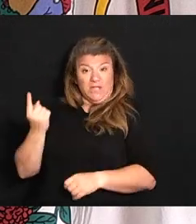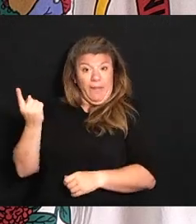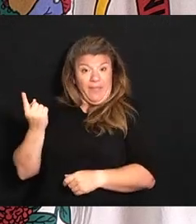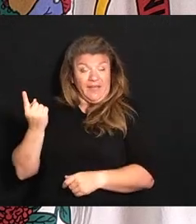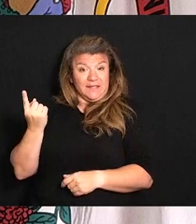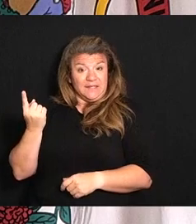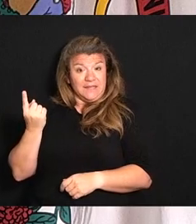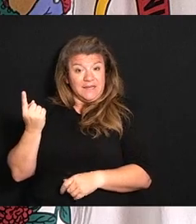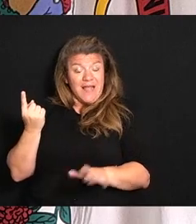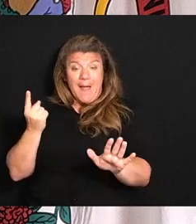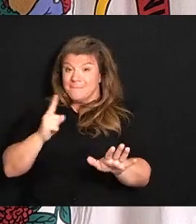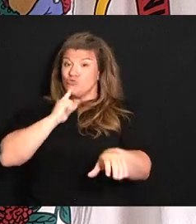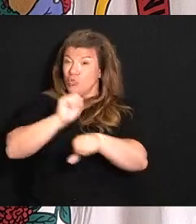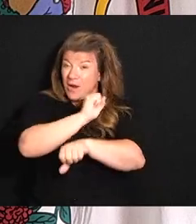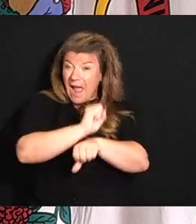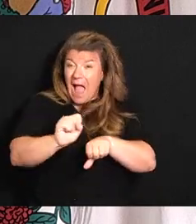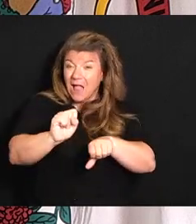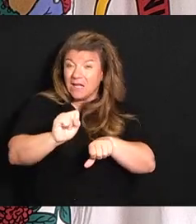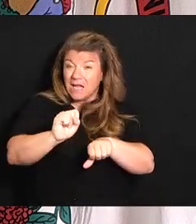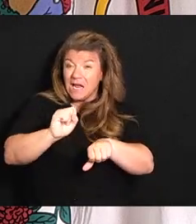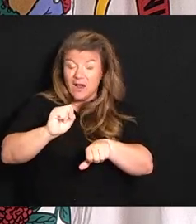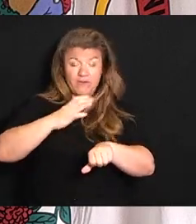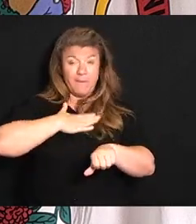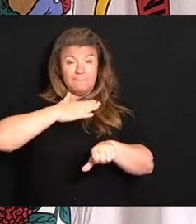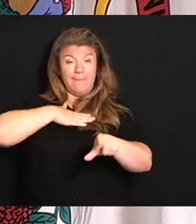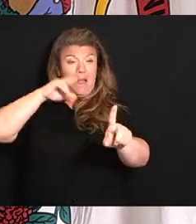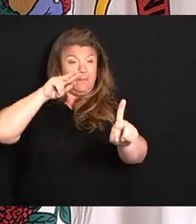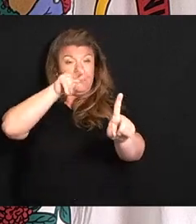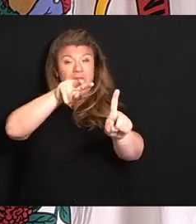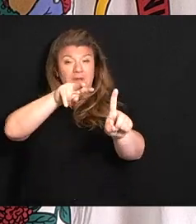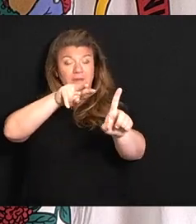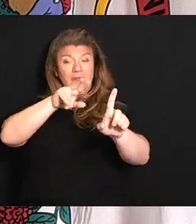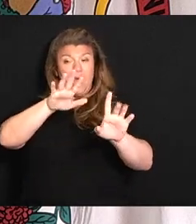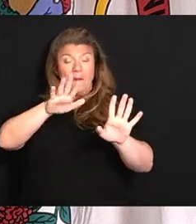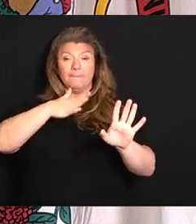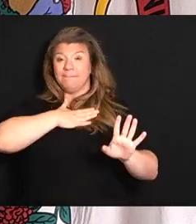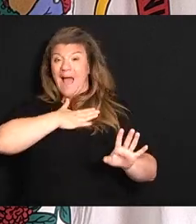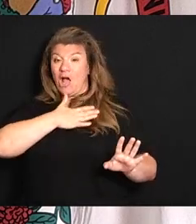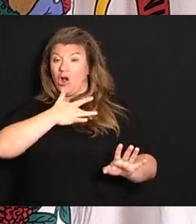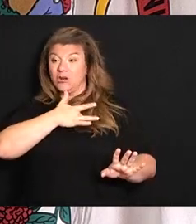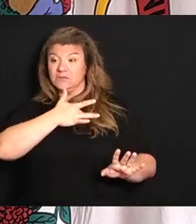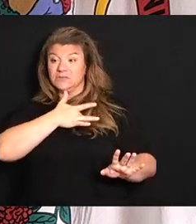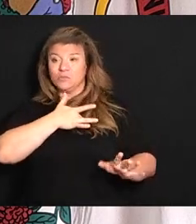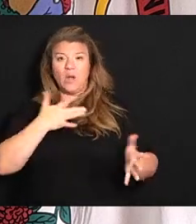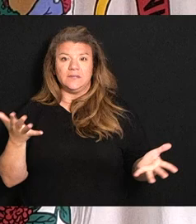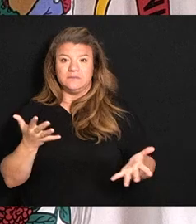But the reality from my standpoint, if you want to know my heart, it's just this.